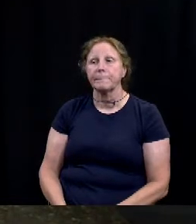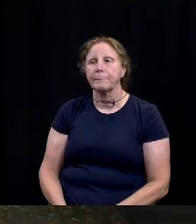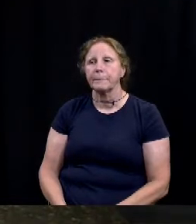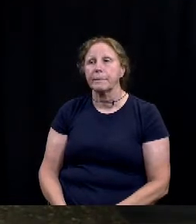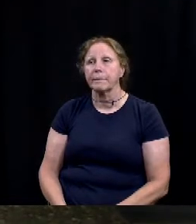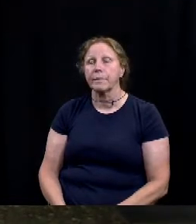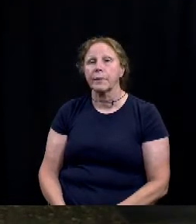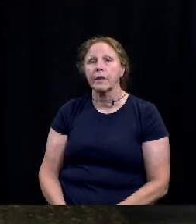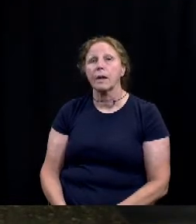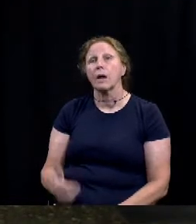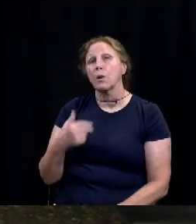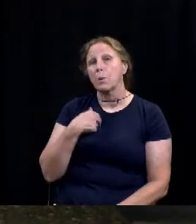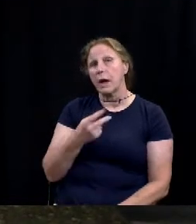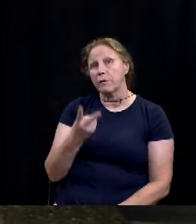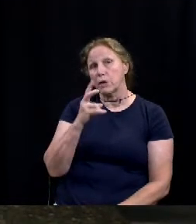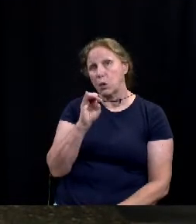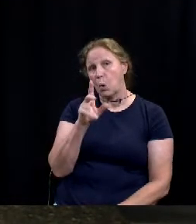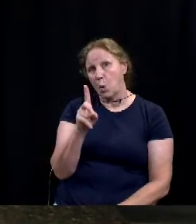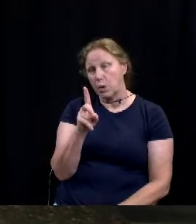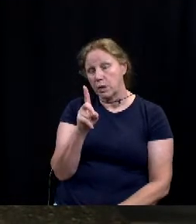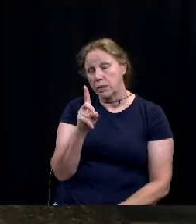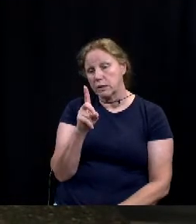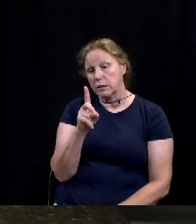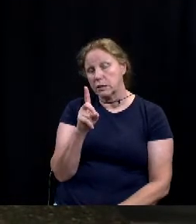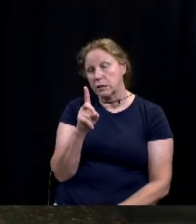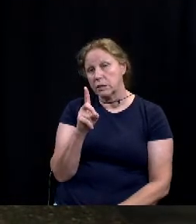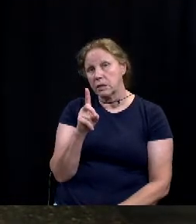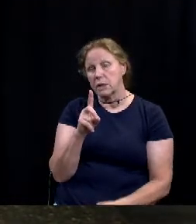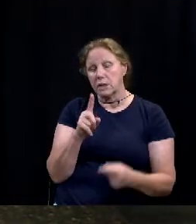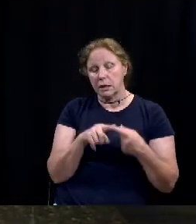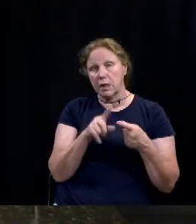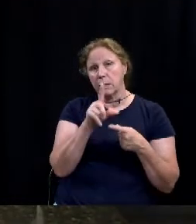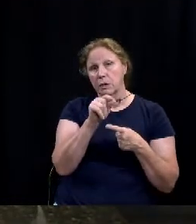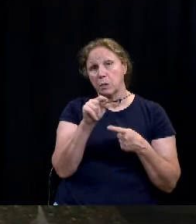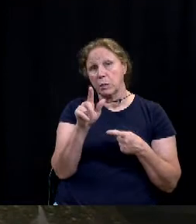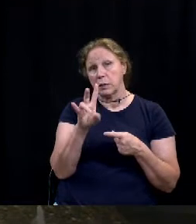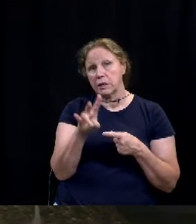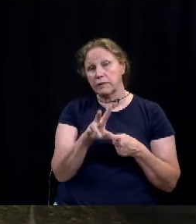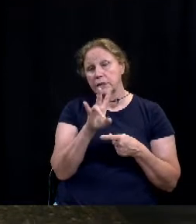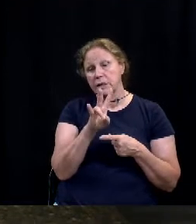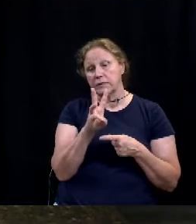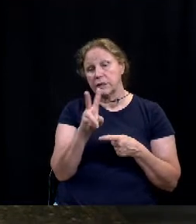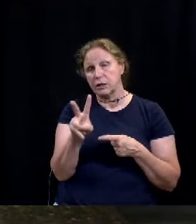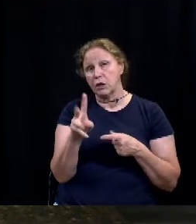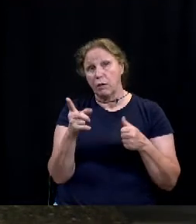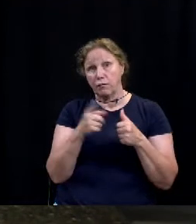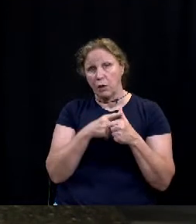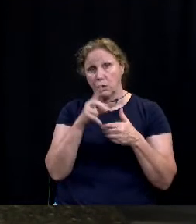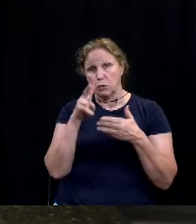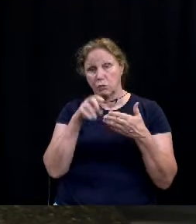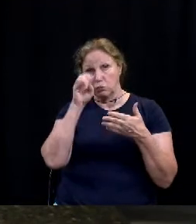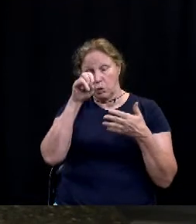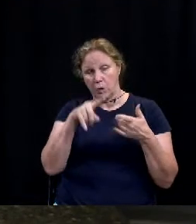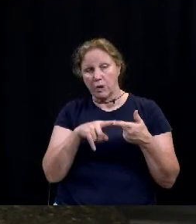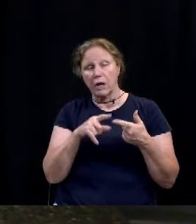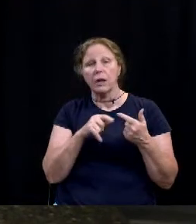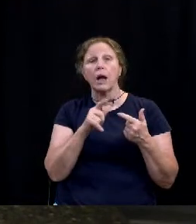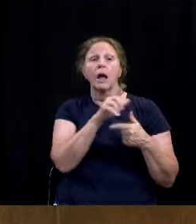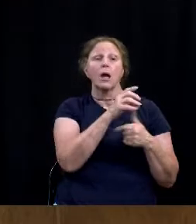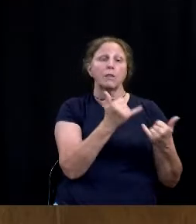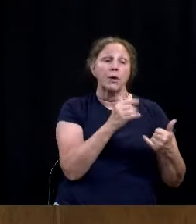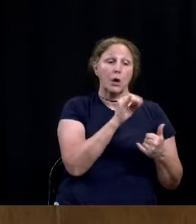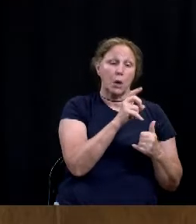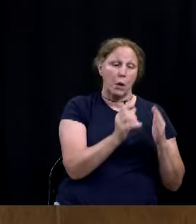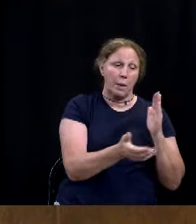We do have two ordinances on the agenda today. Ordinance 2020-762 is a first reading to amend the code of ordinances to add